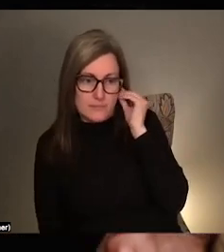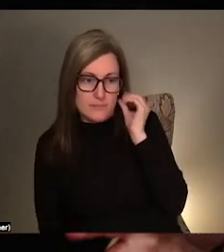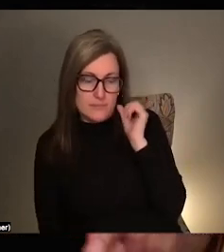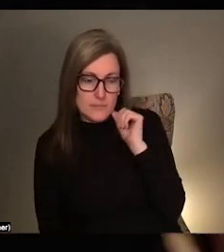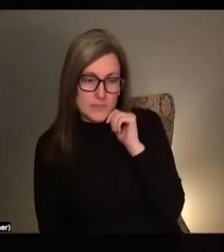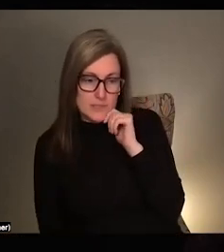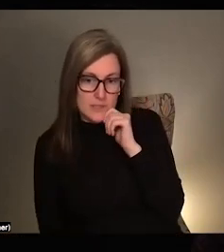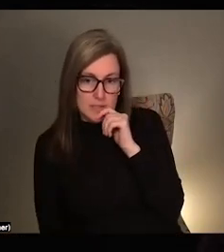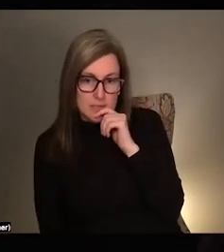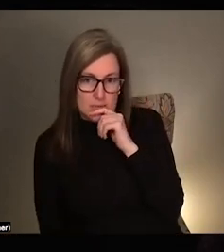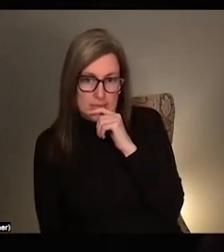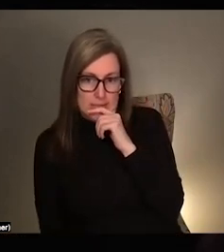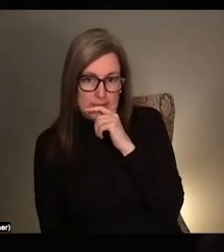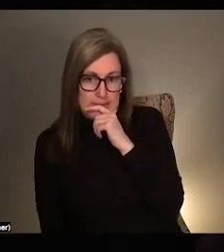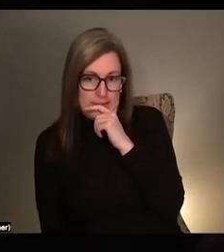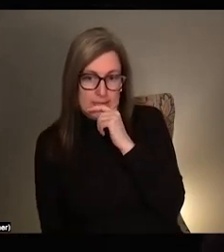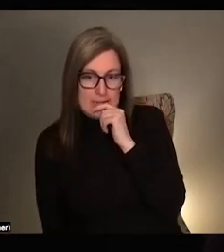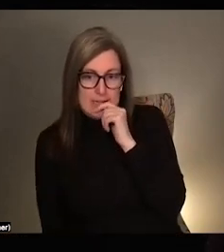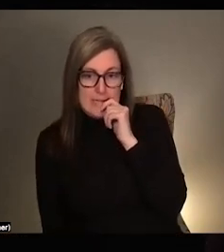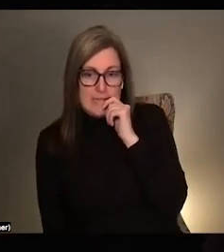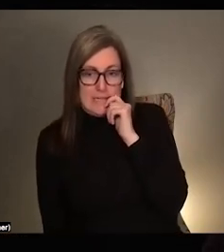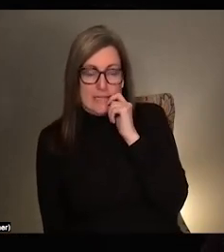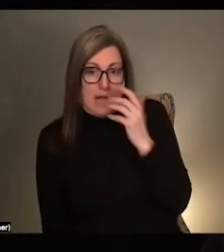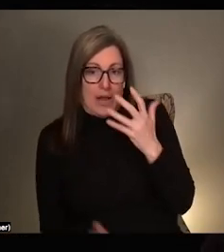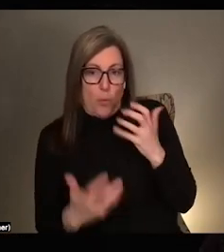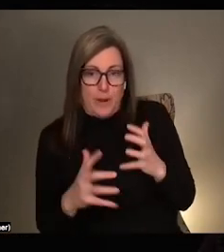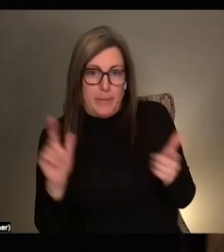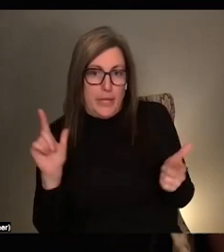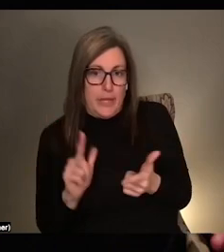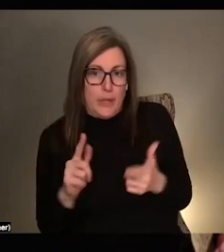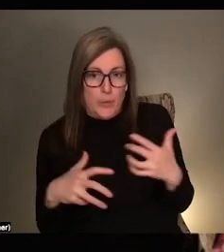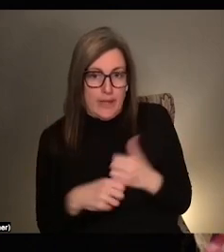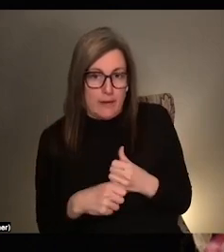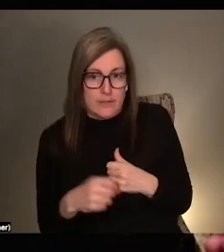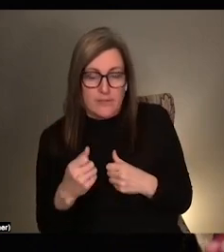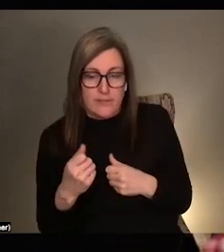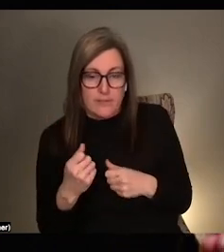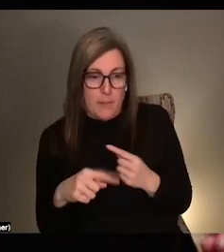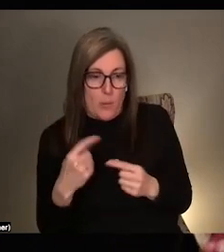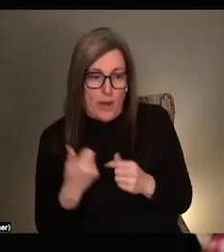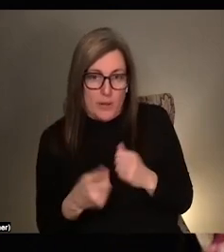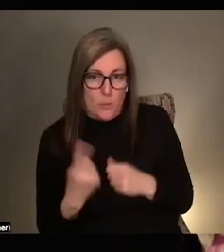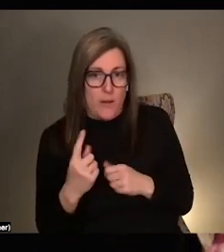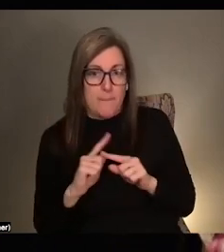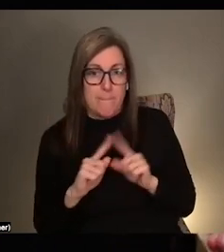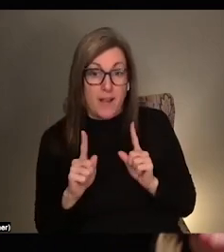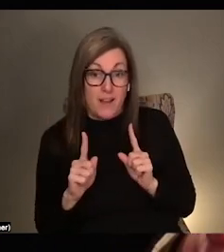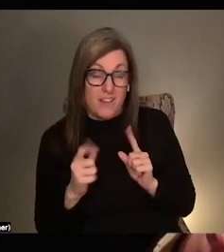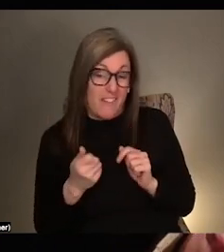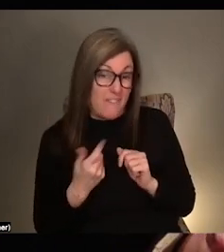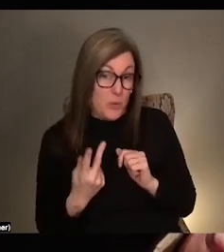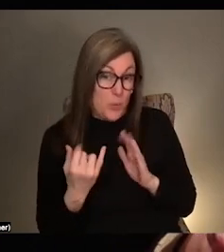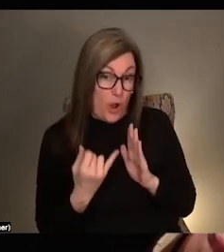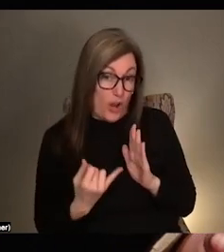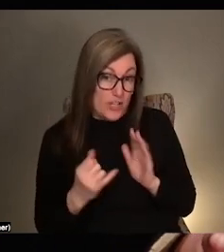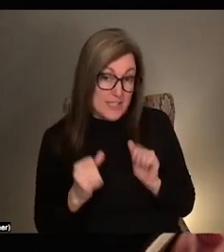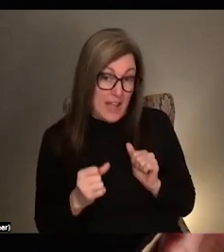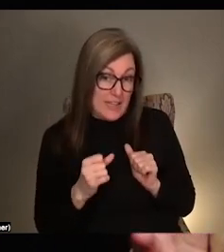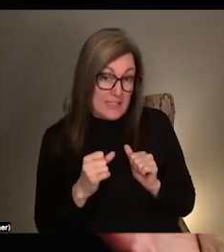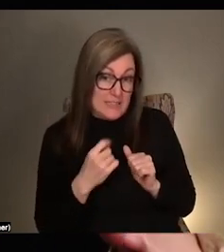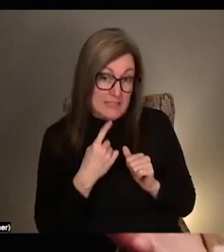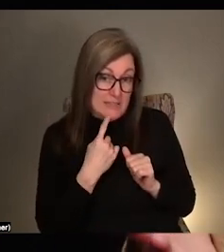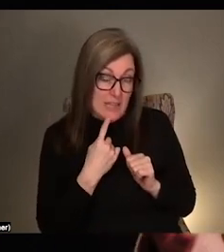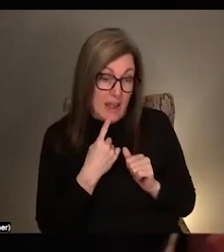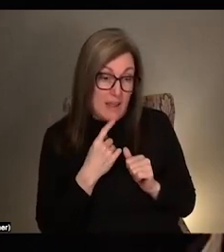I don't want to be reductive about anybody's practices, but I can name a few artists who I think, um, speak to this kind of